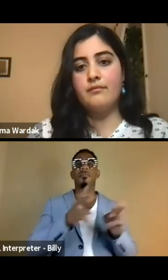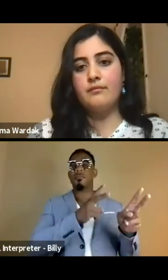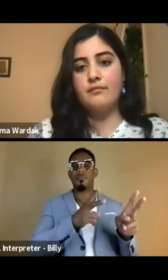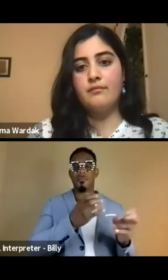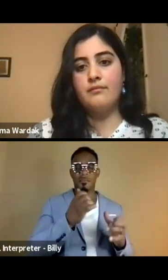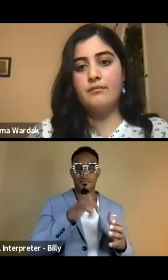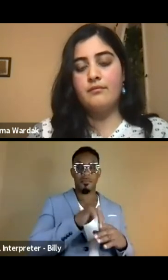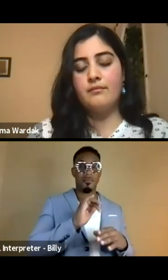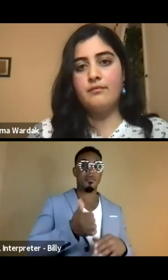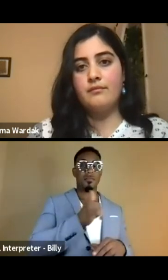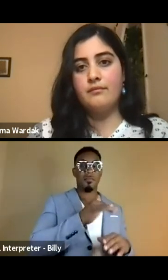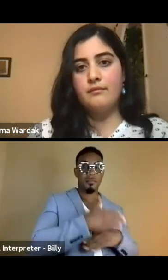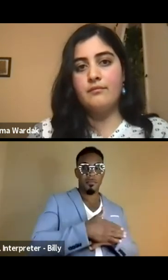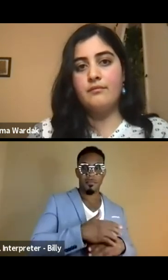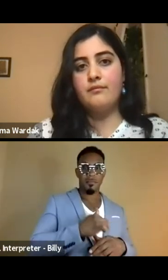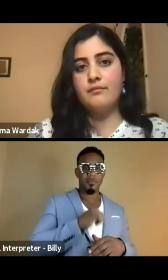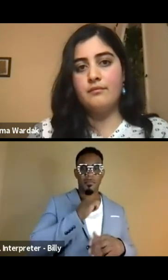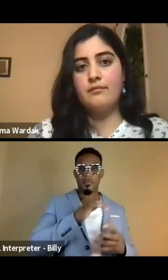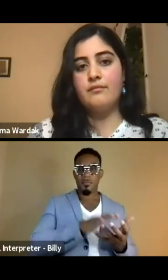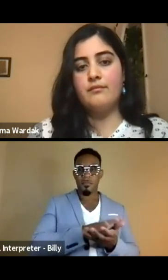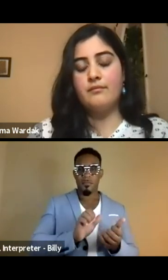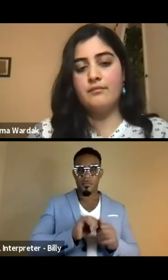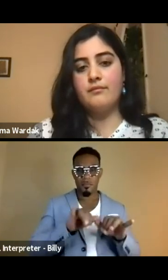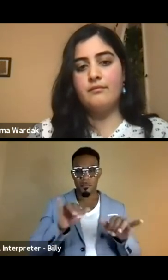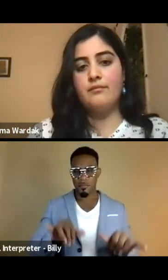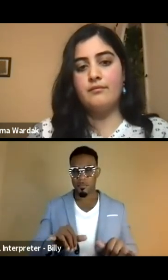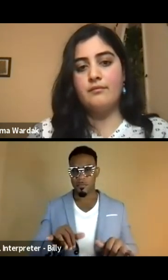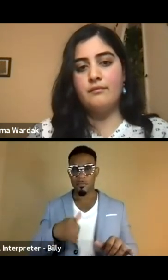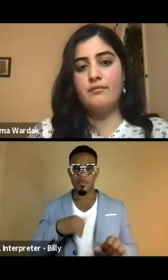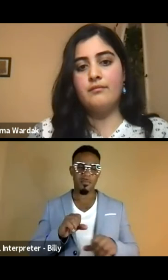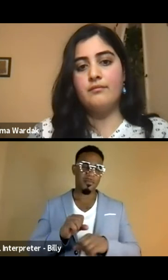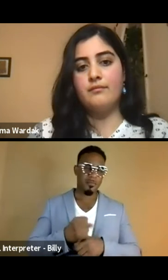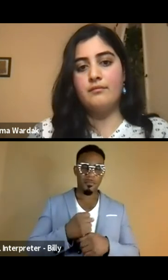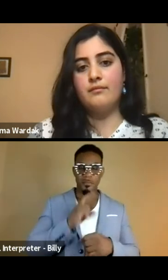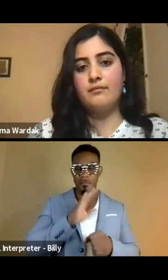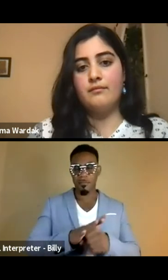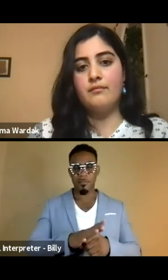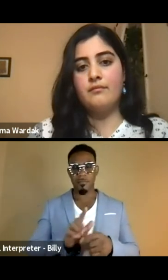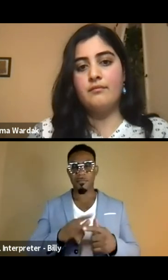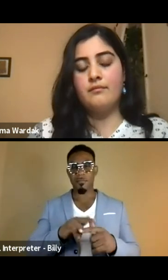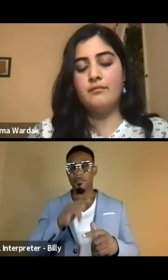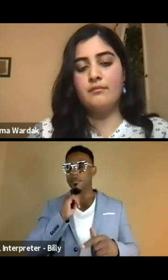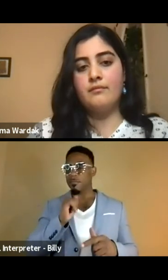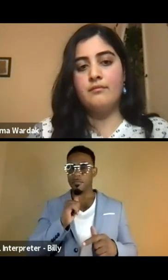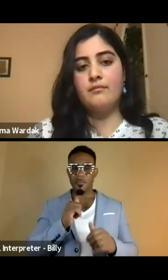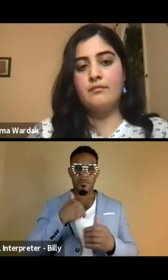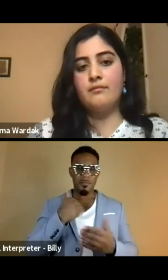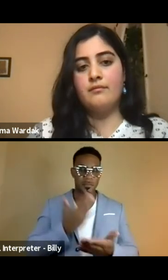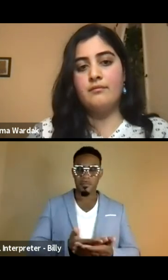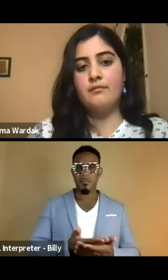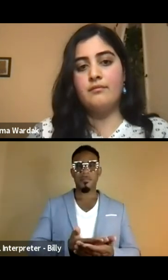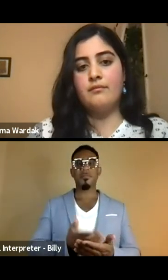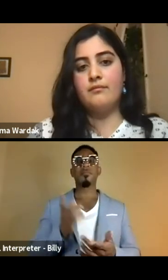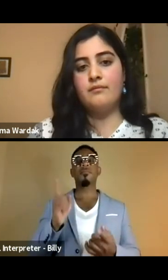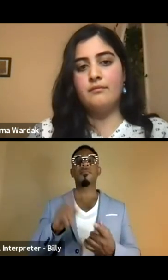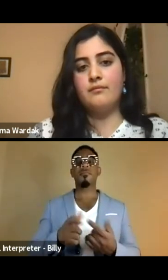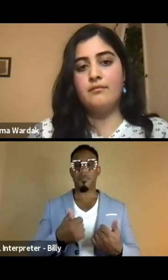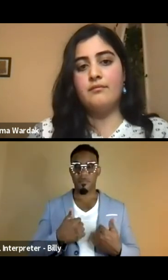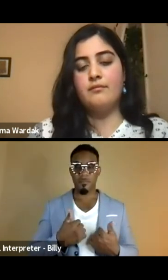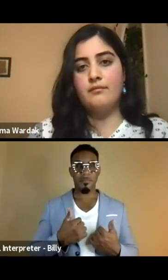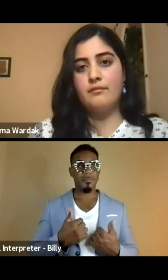into other countries and we destroy their systems and we make promises and then we don't deliver. And to me,